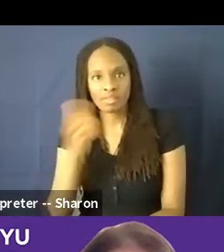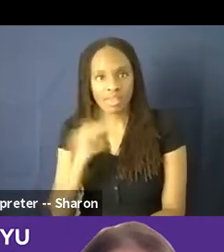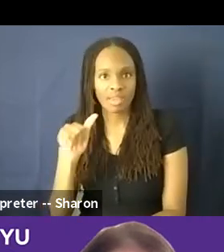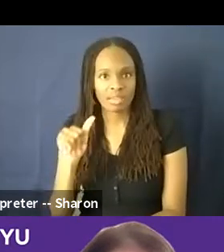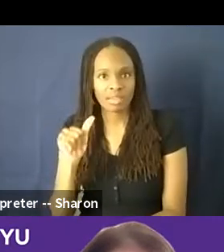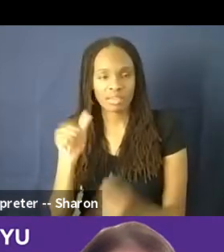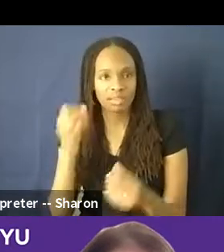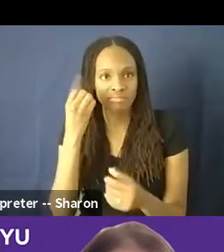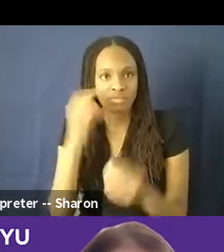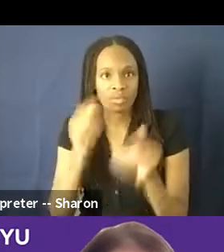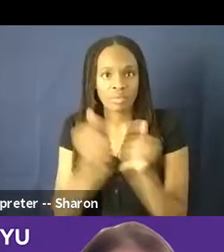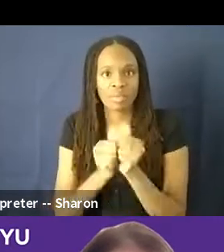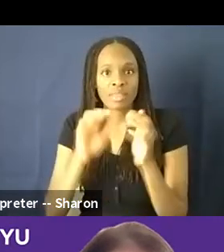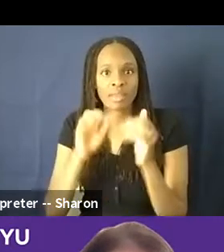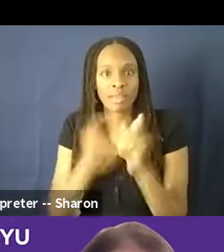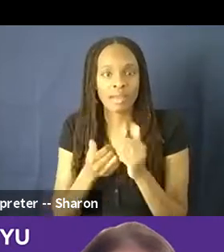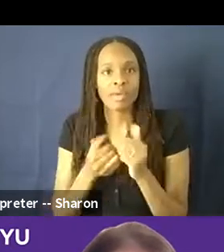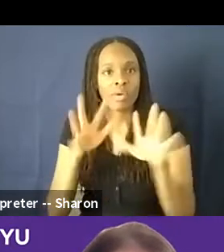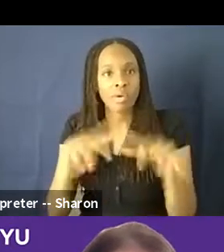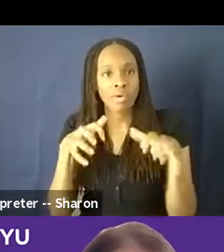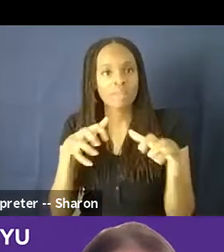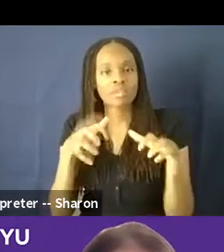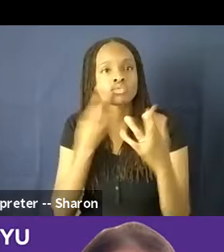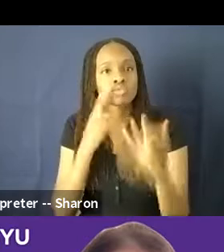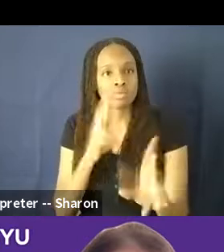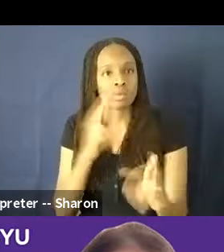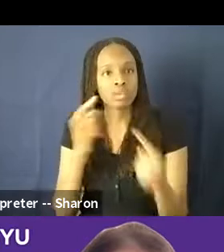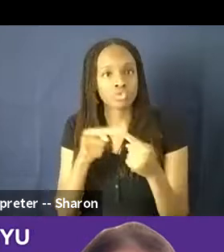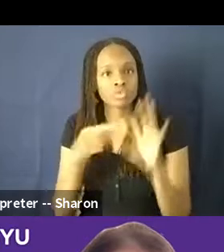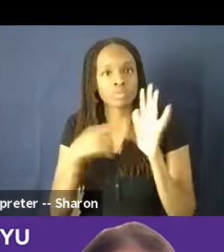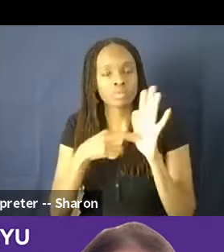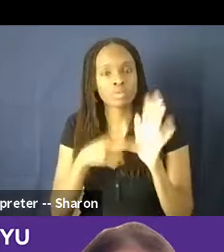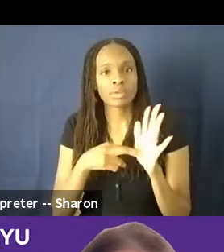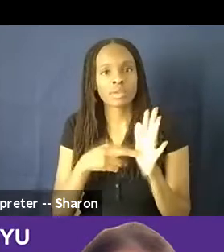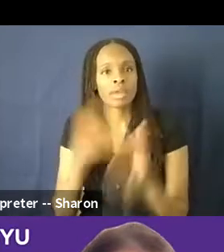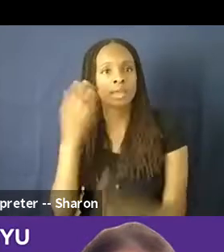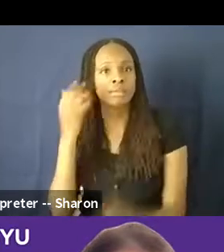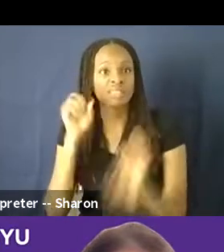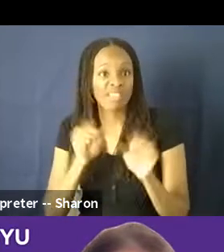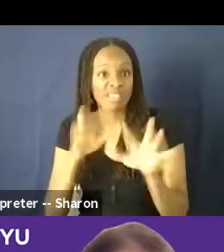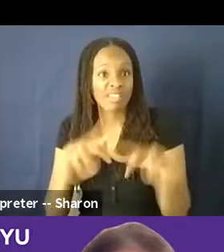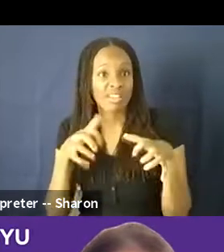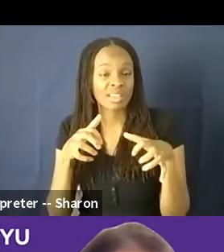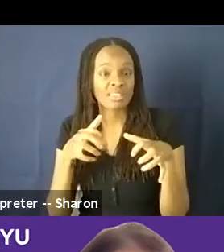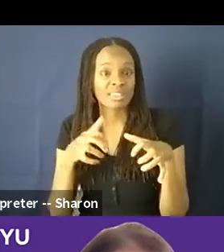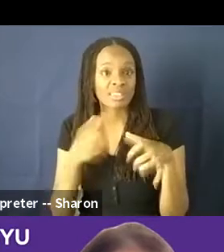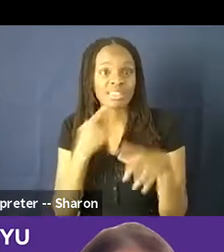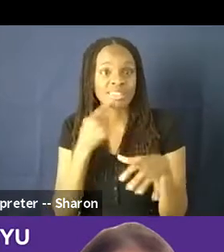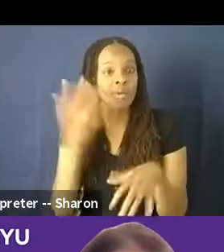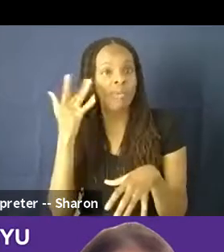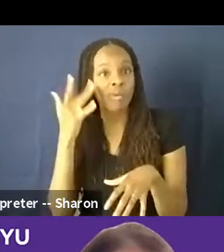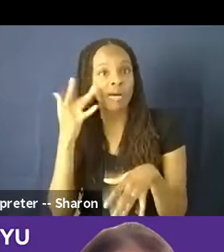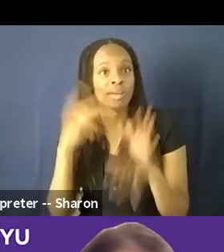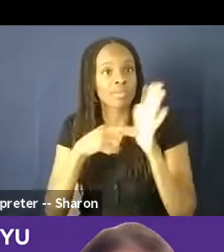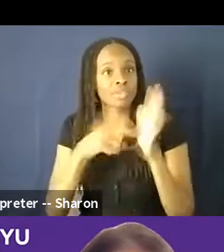lack thereof. Or put another way, how do audiences articulate why representation matters to them? So there's a few things that I